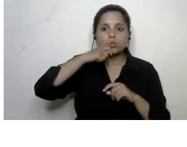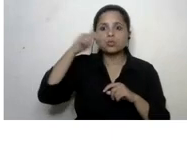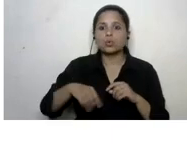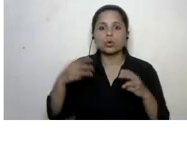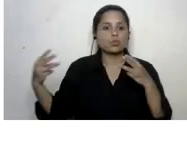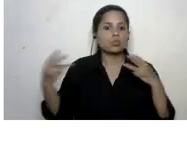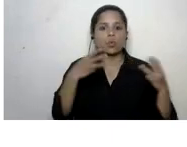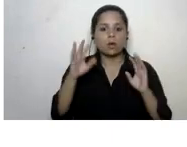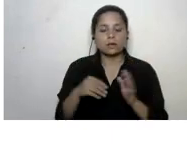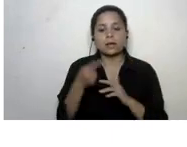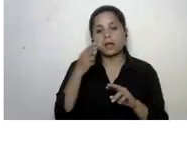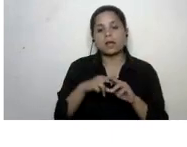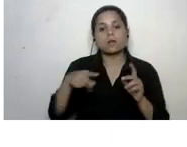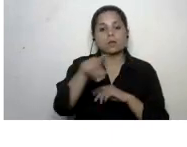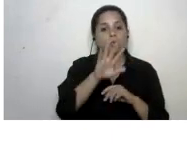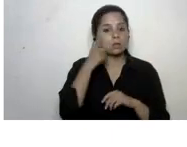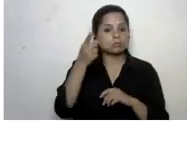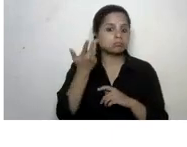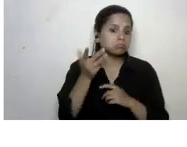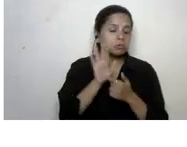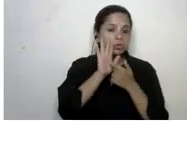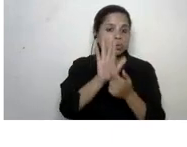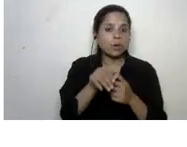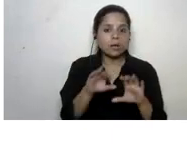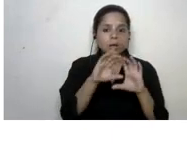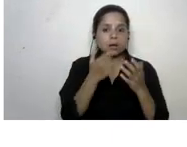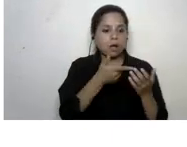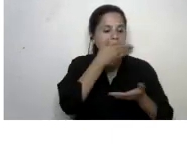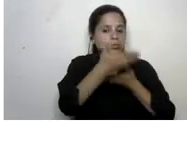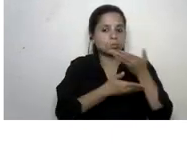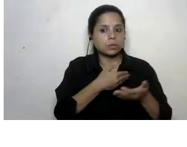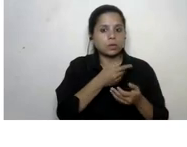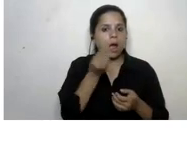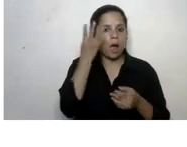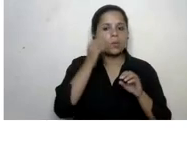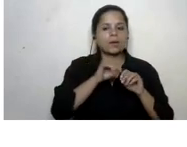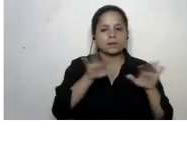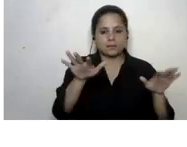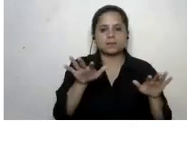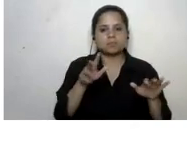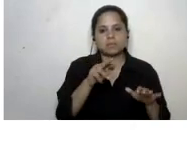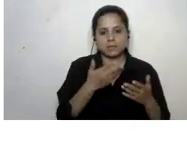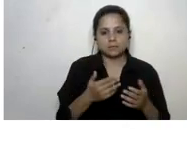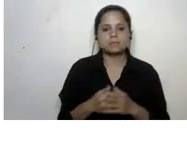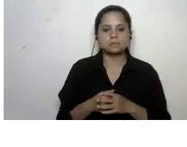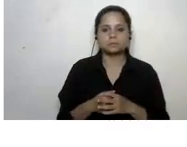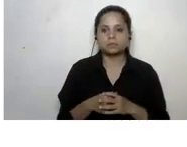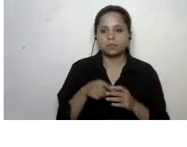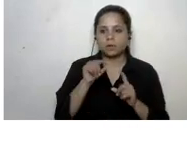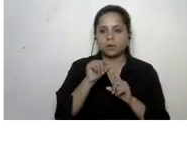if you're going to be raising these issues in the classroom then there is raised awareness uh priya